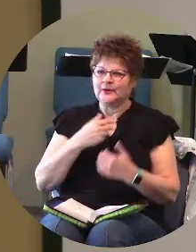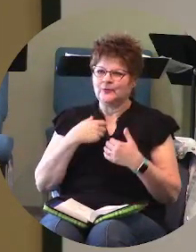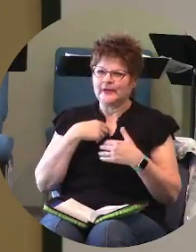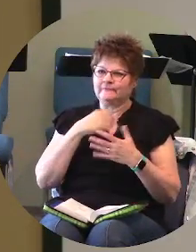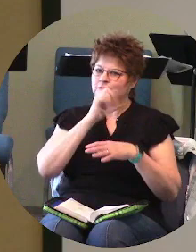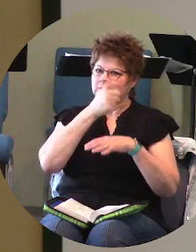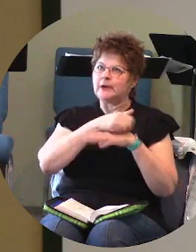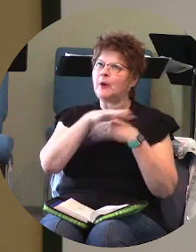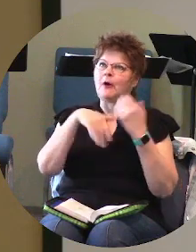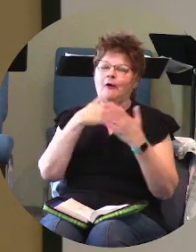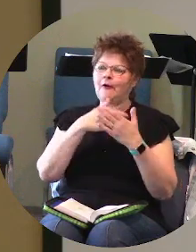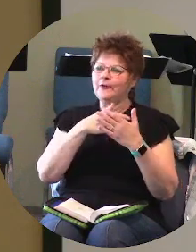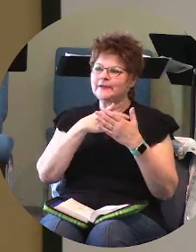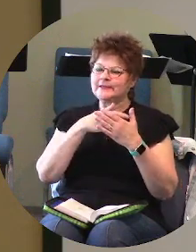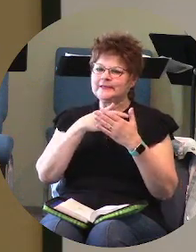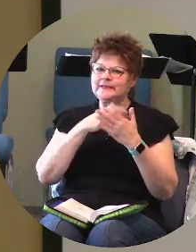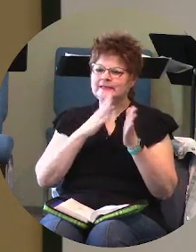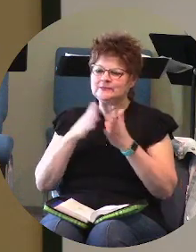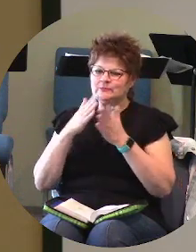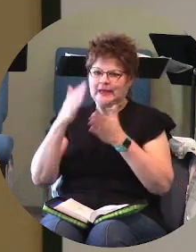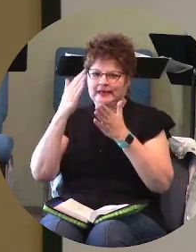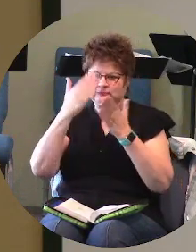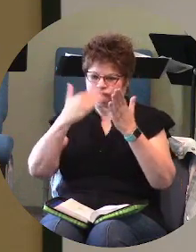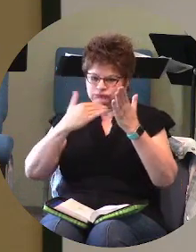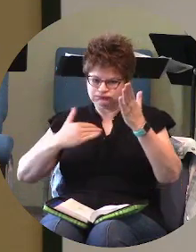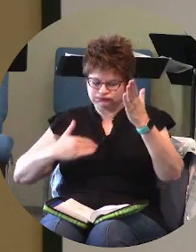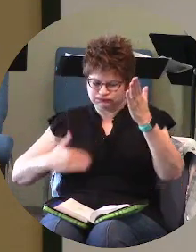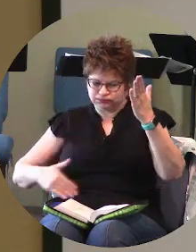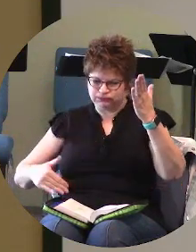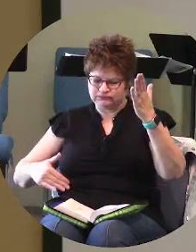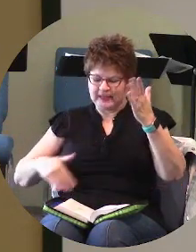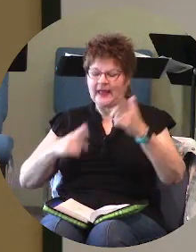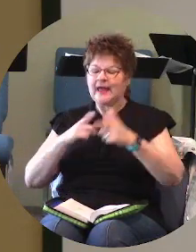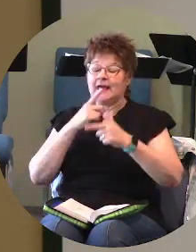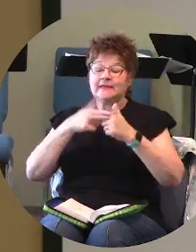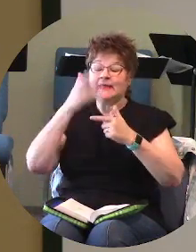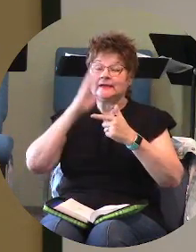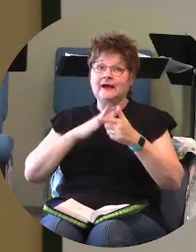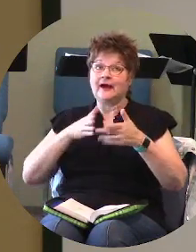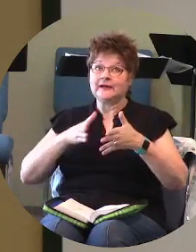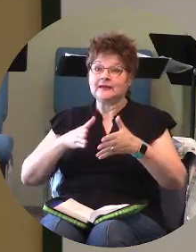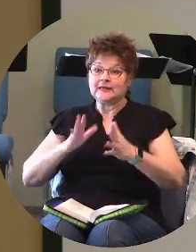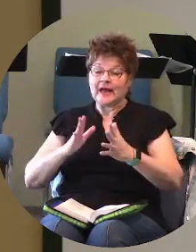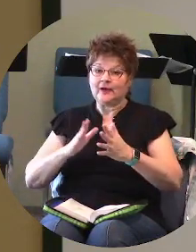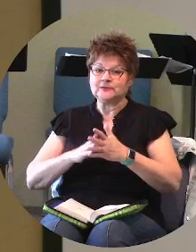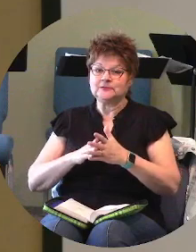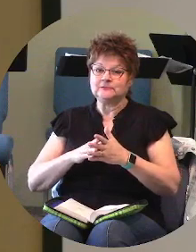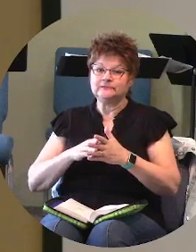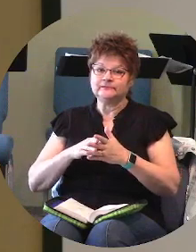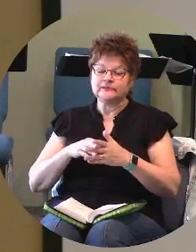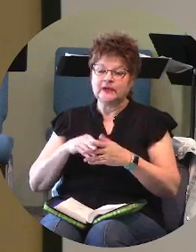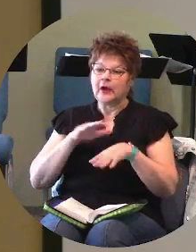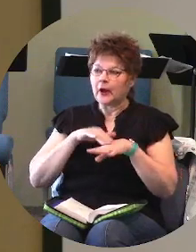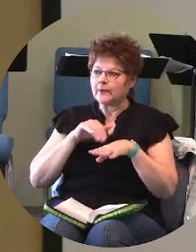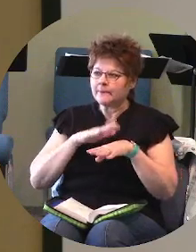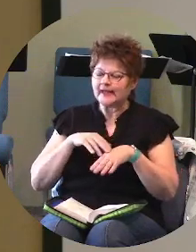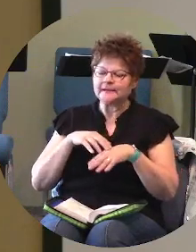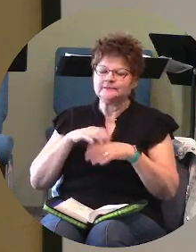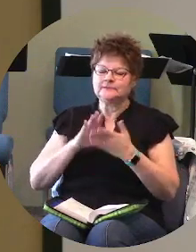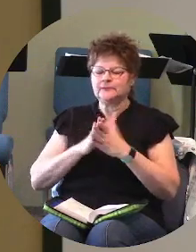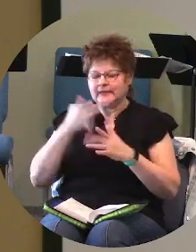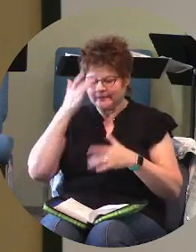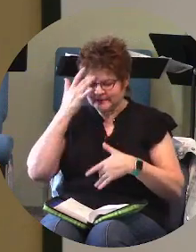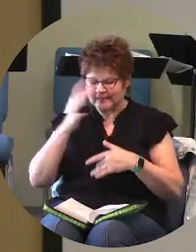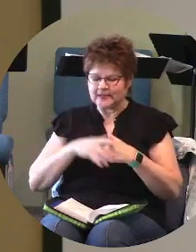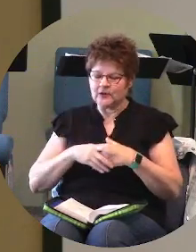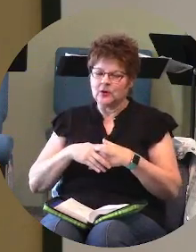and then god allows one a a pet to be sick or a child to be